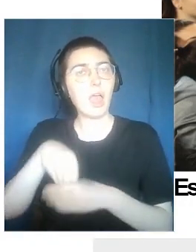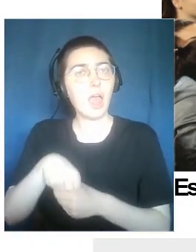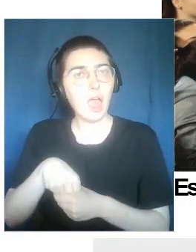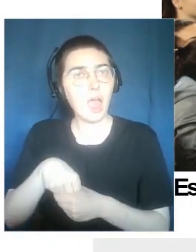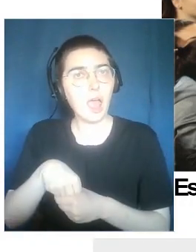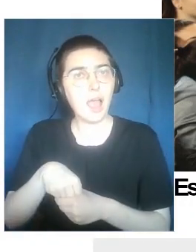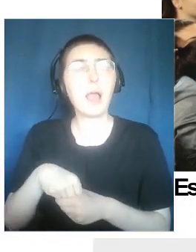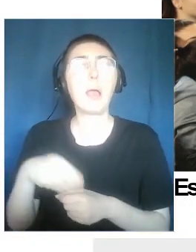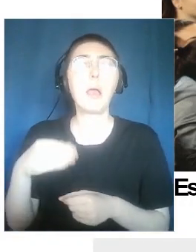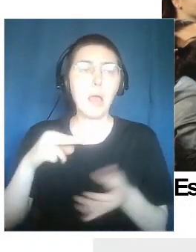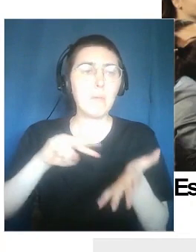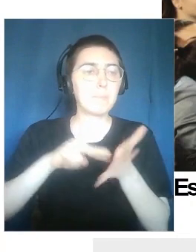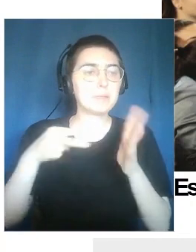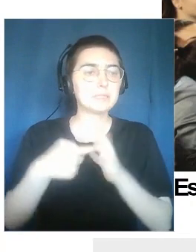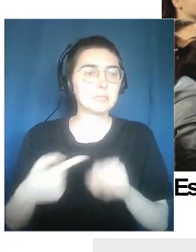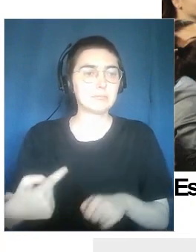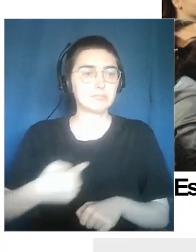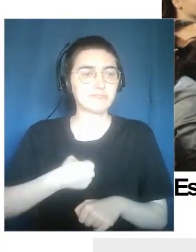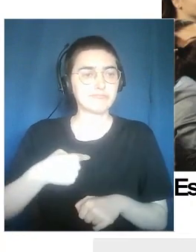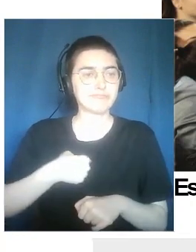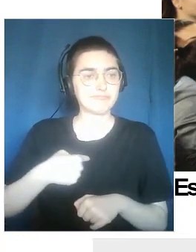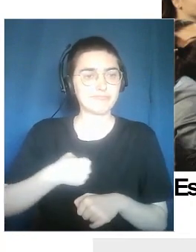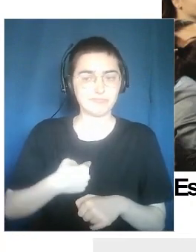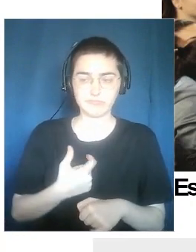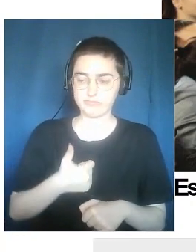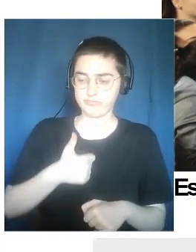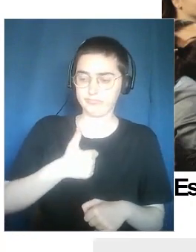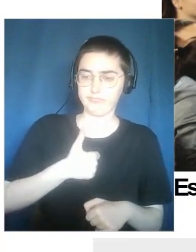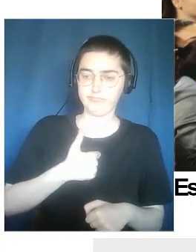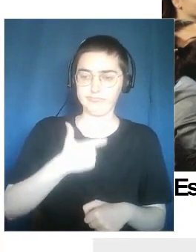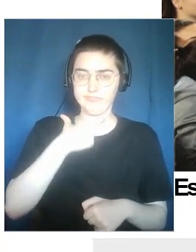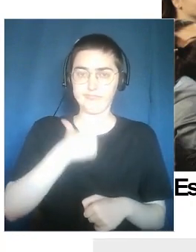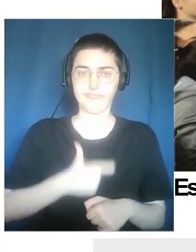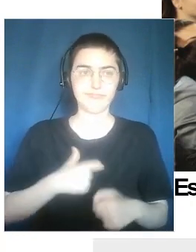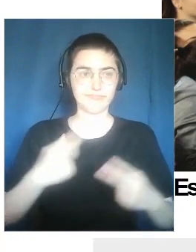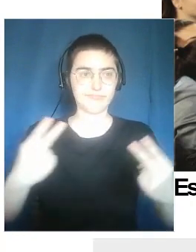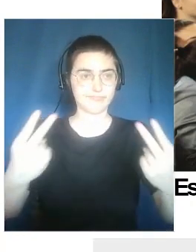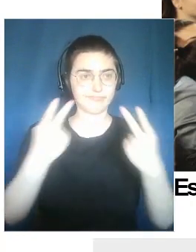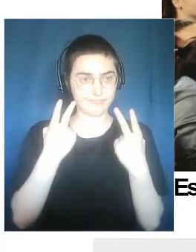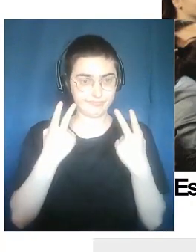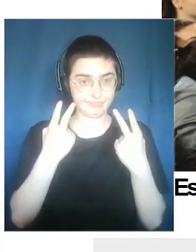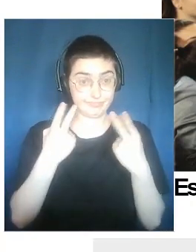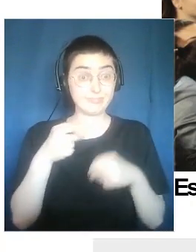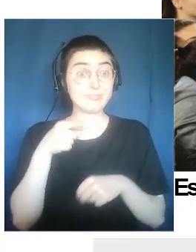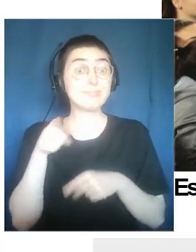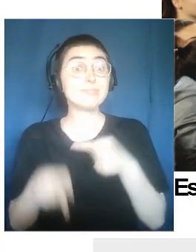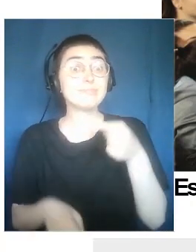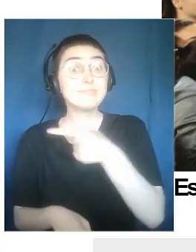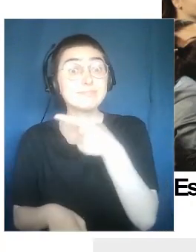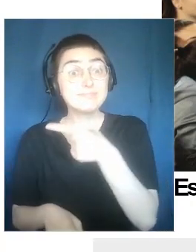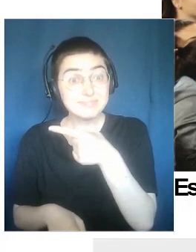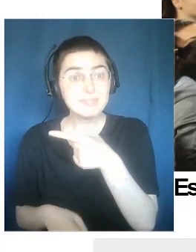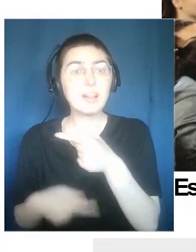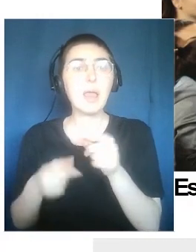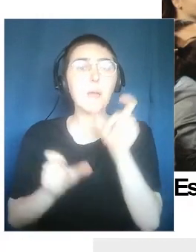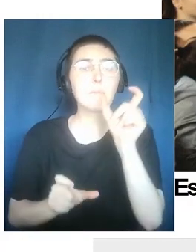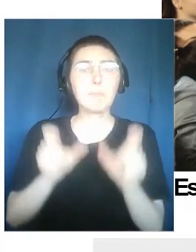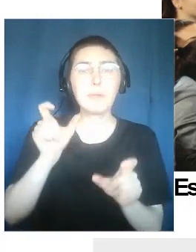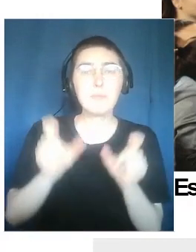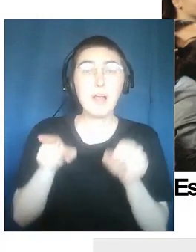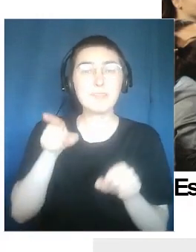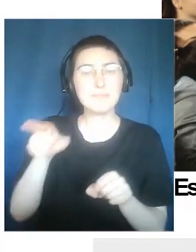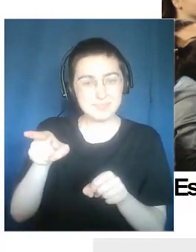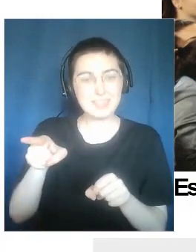here some young athletes that take a picture with their idol, with their